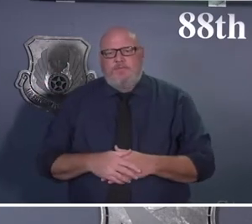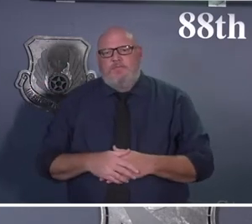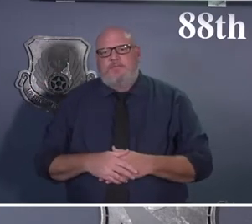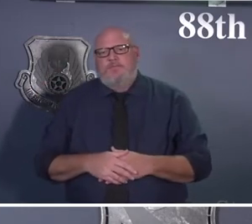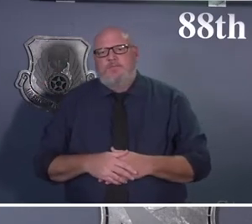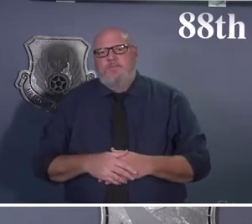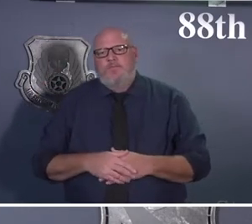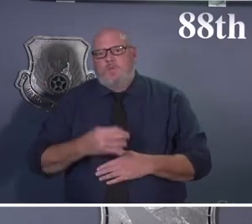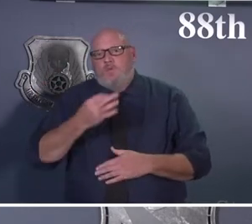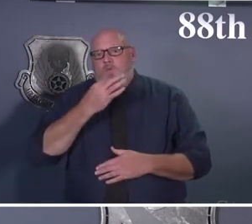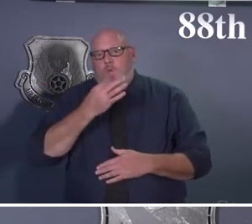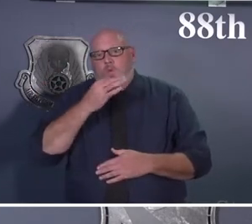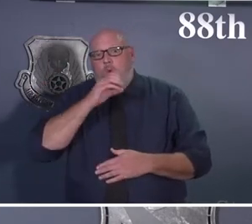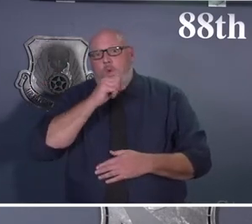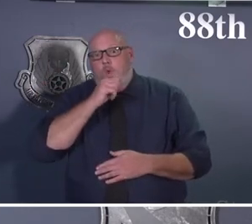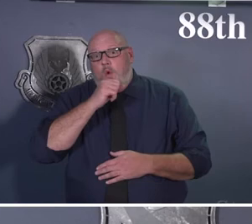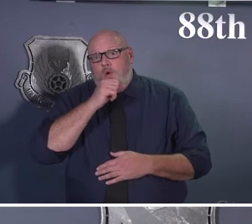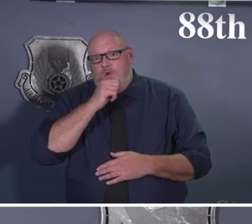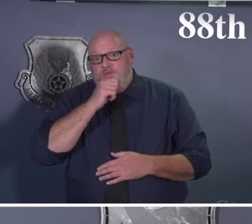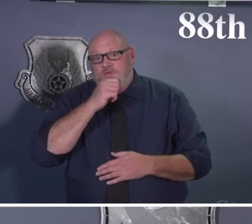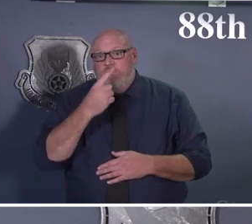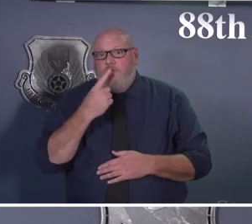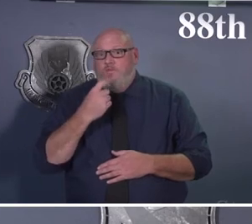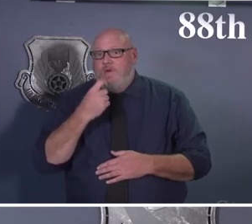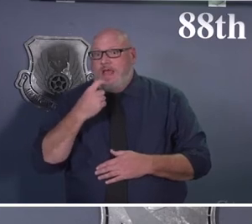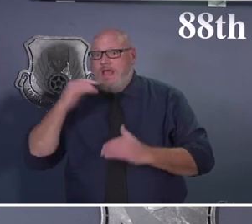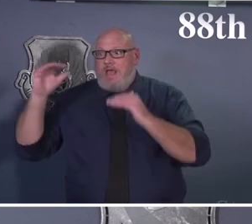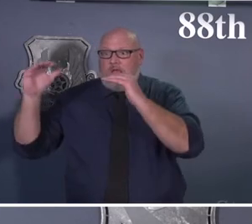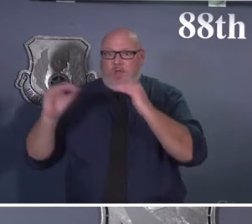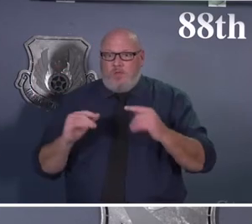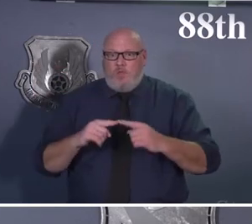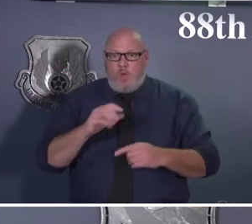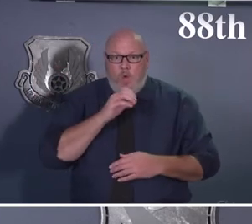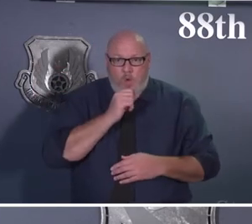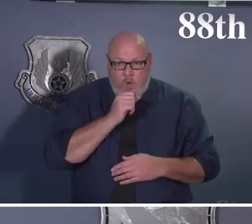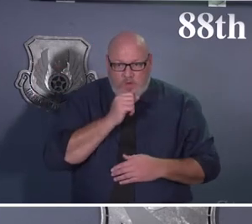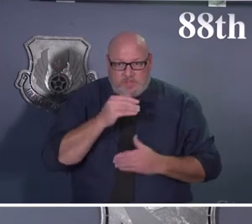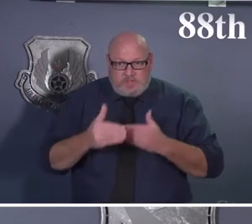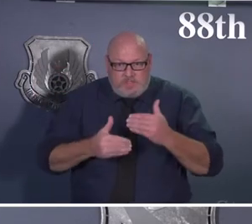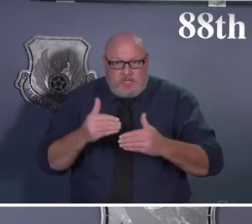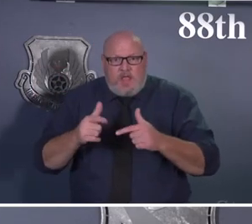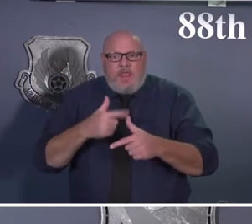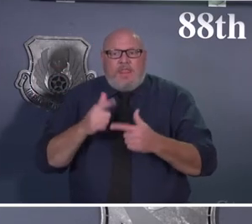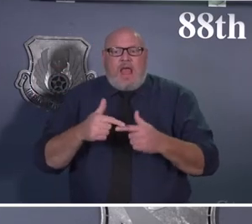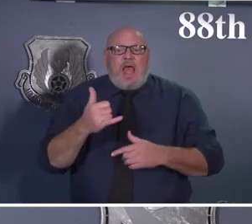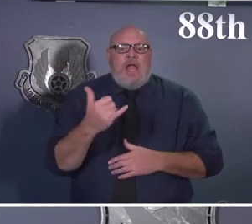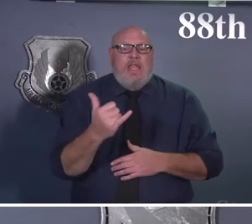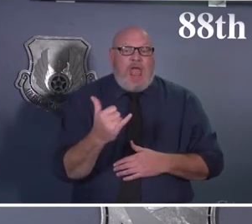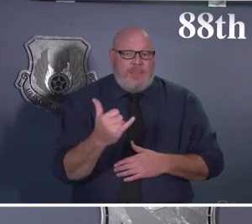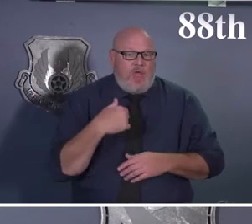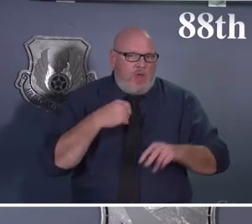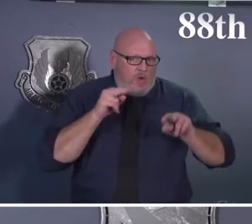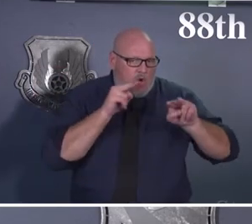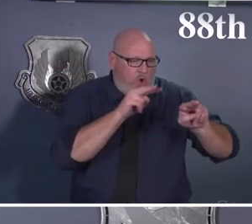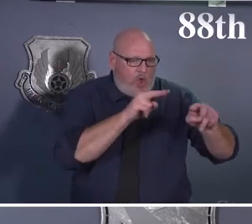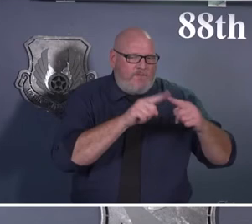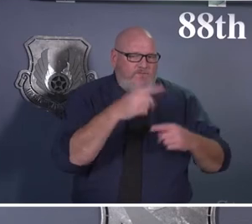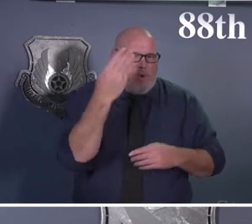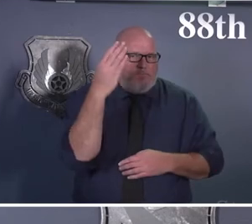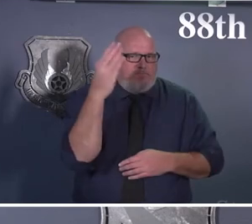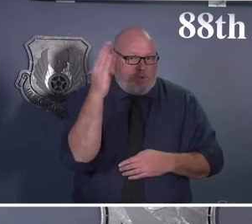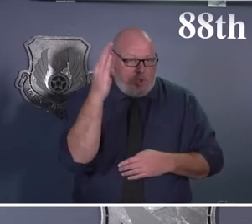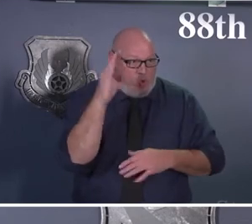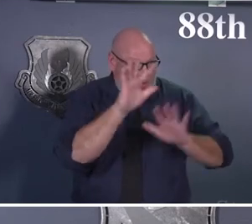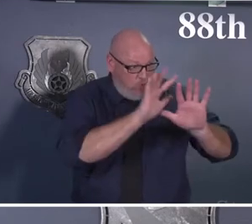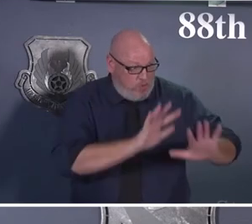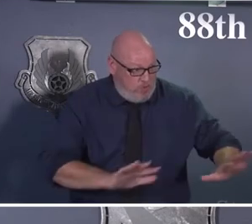fingers crossed, we keep heading in that right direction, get to a yellow, and then we can start to look at the mask stuff. But we recognize guidance is evolving.